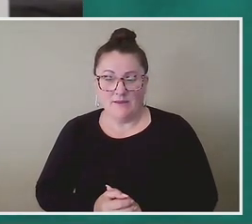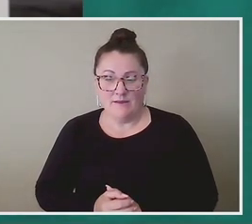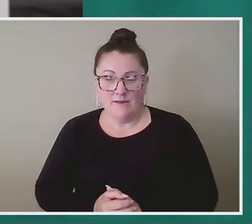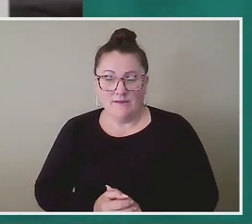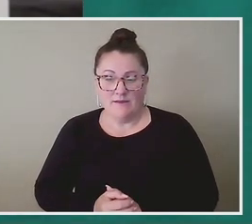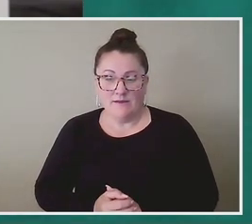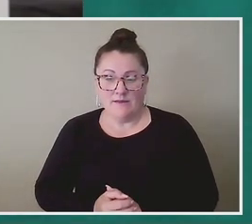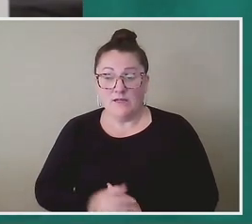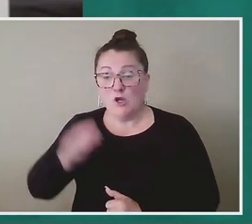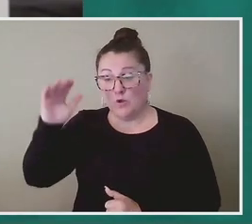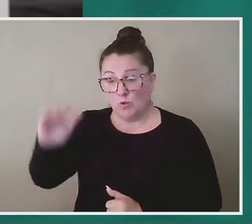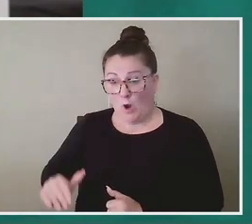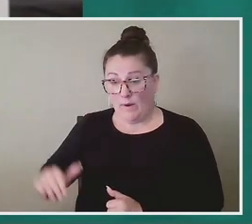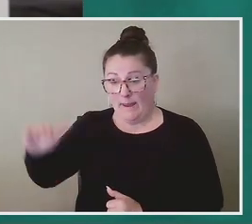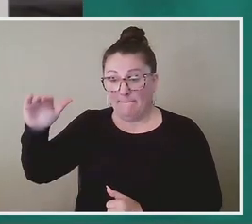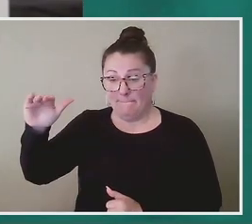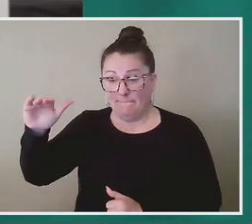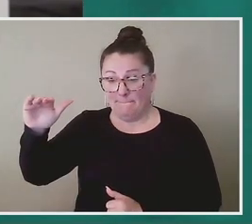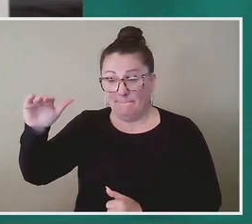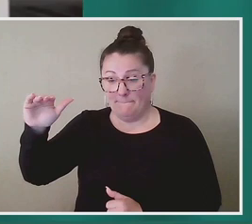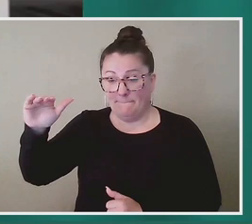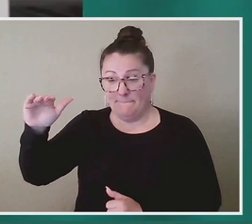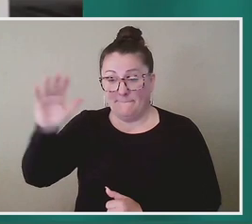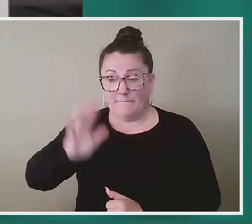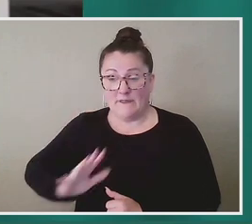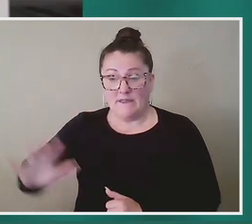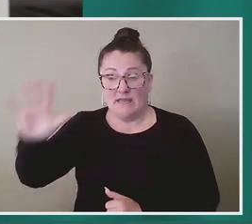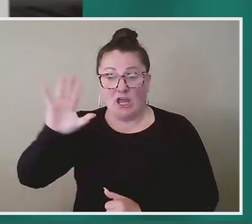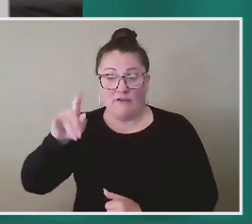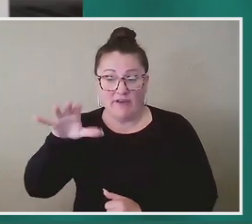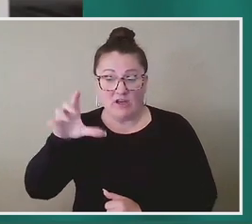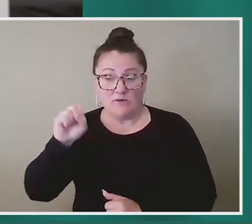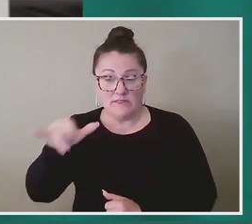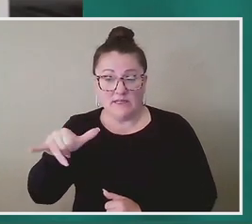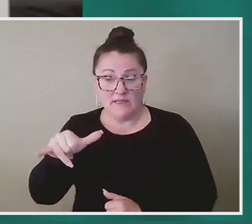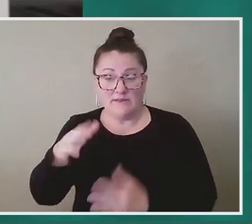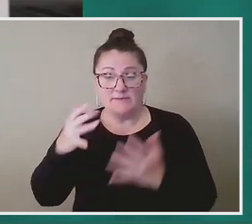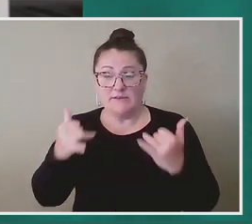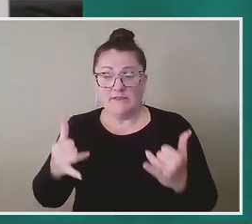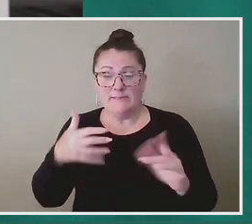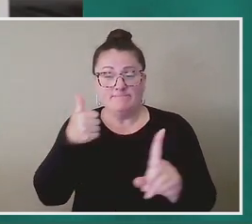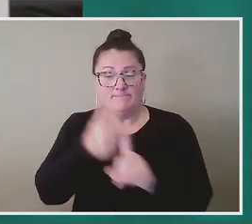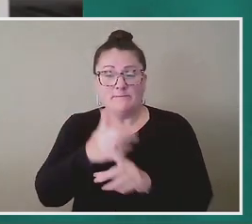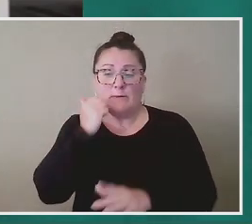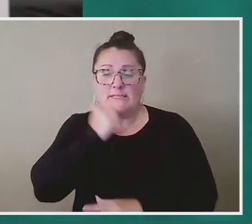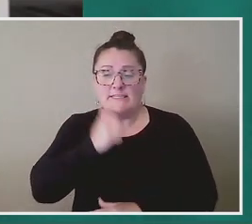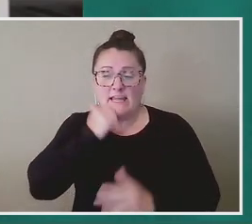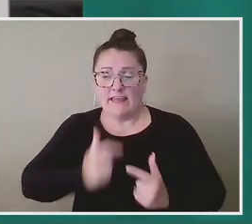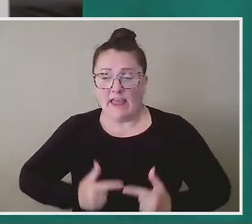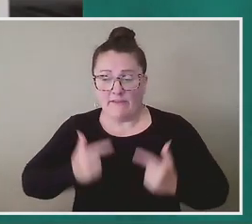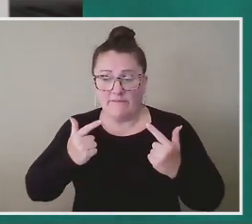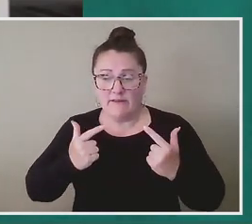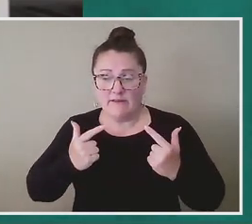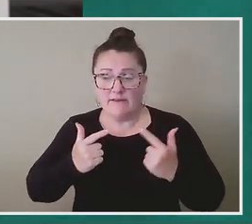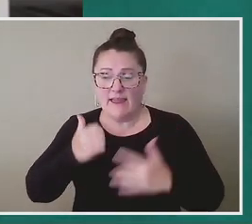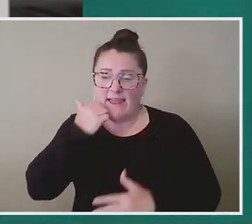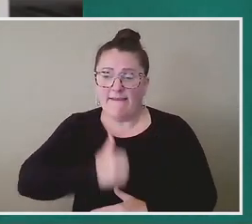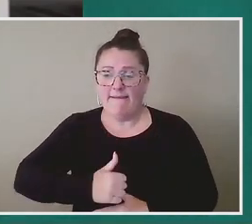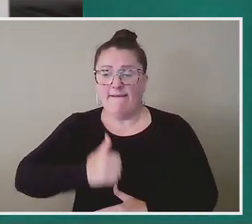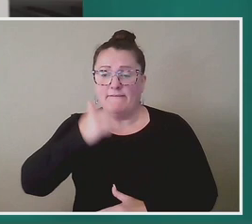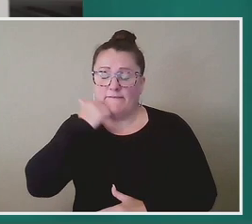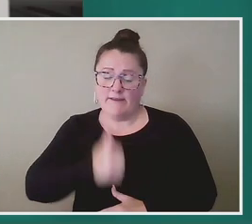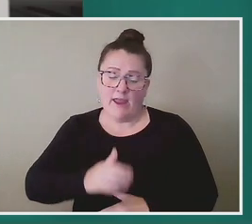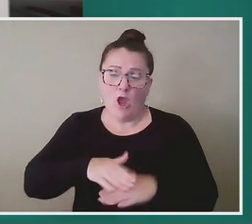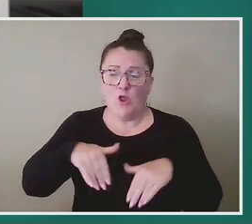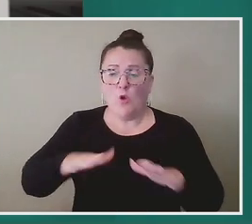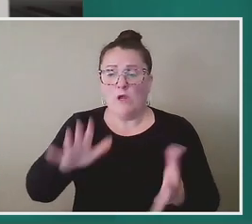Growing up, the iconography of the Confederacy was an ever-present fixture of my daily life. Every day on the way to school, I